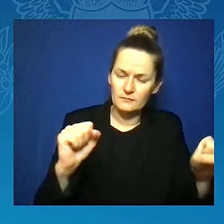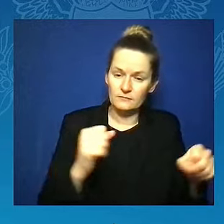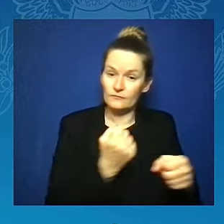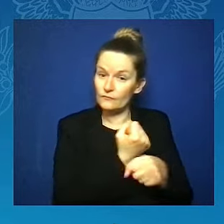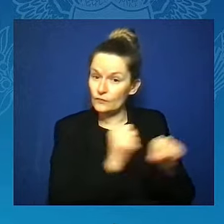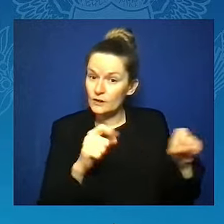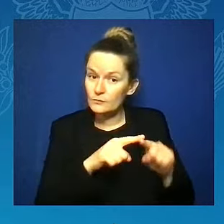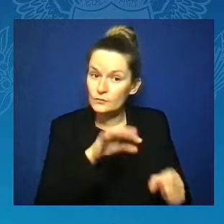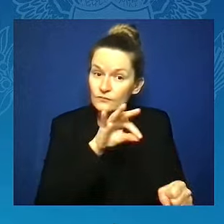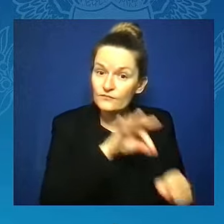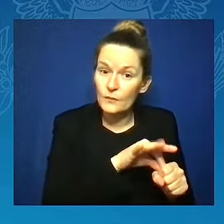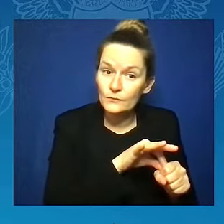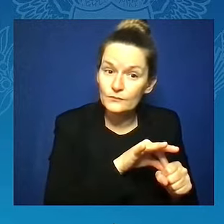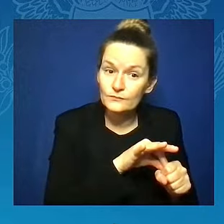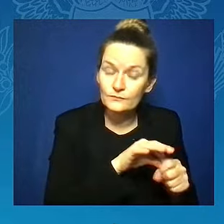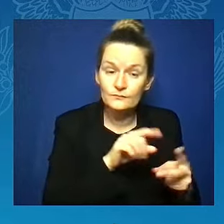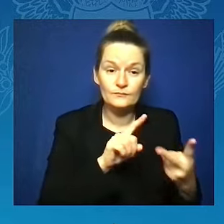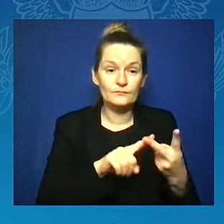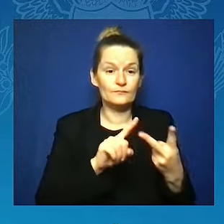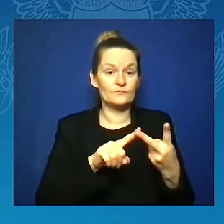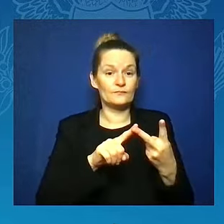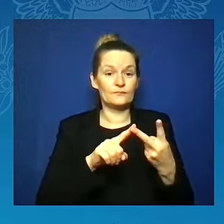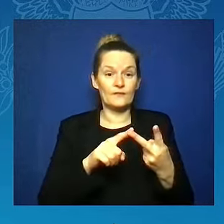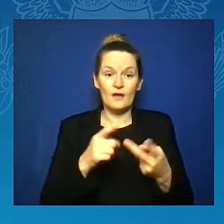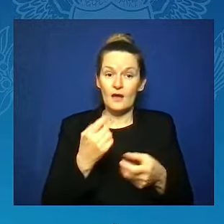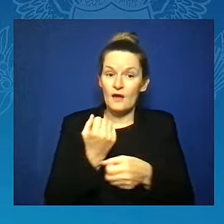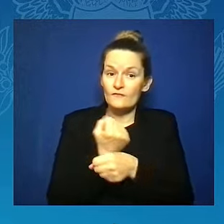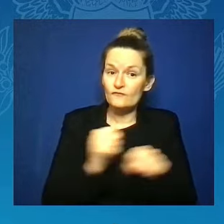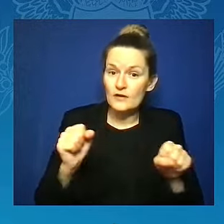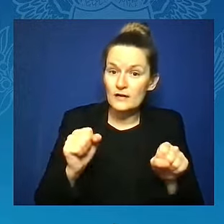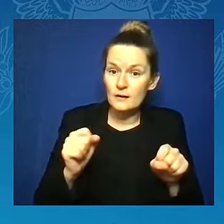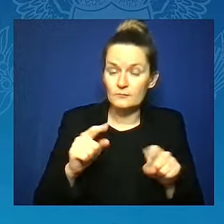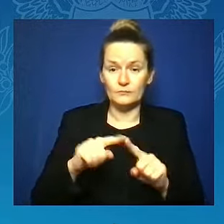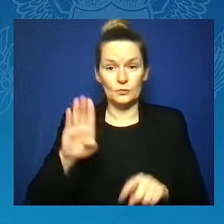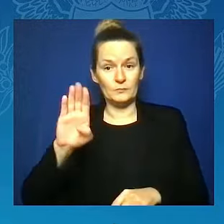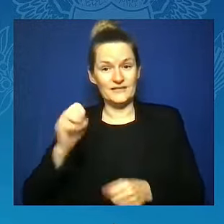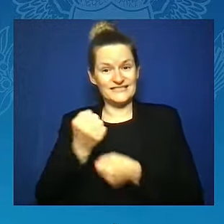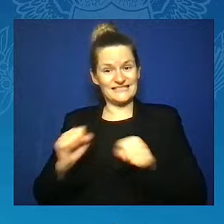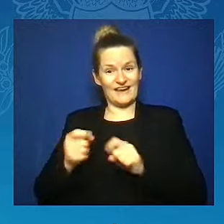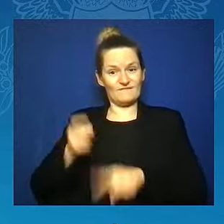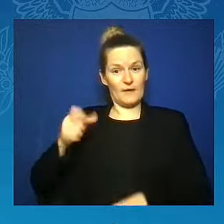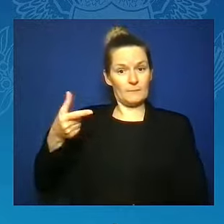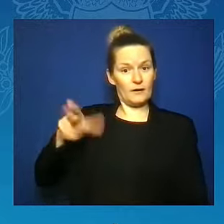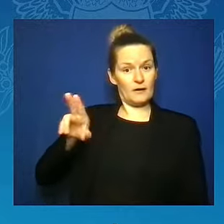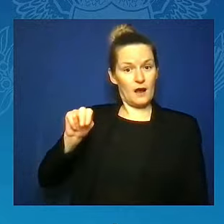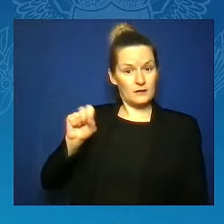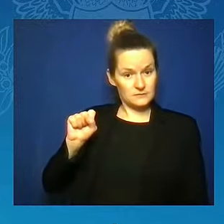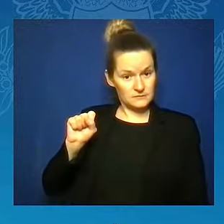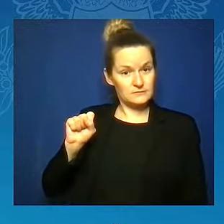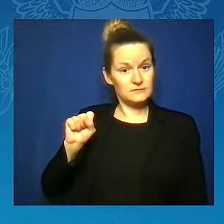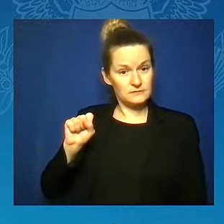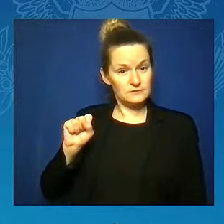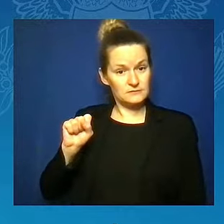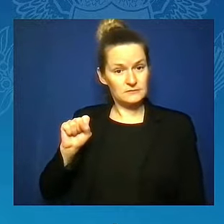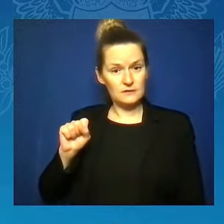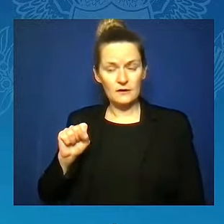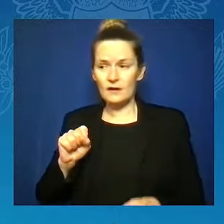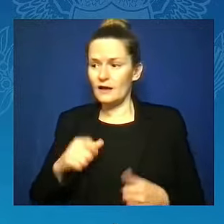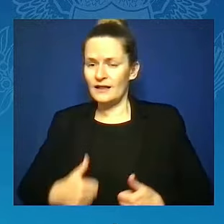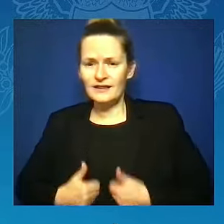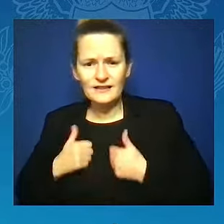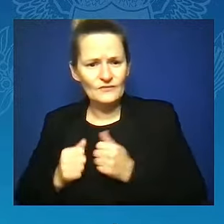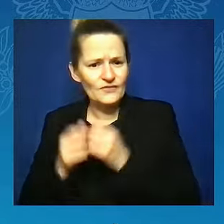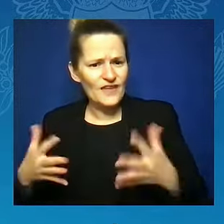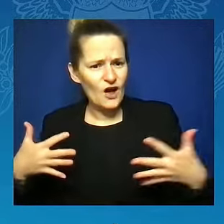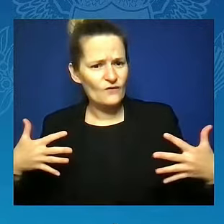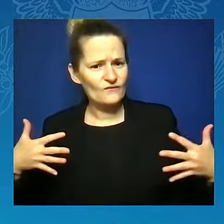The freedom to live without fear of bigotry and hate. The freedom to love who you love openly and with pride. The freedom to learn